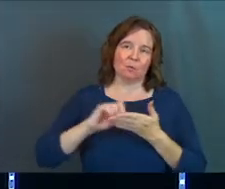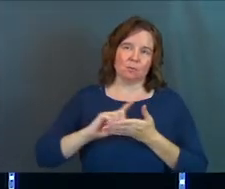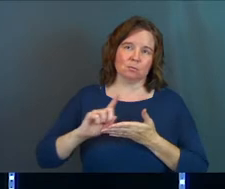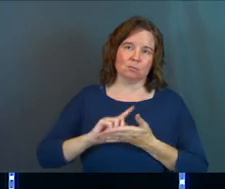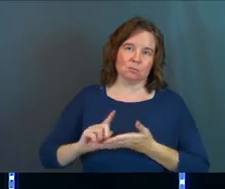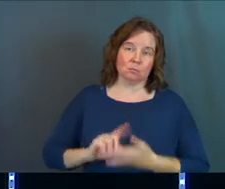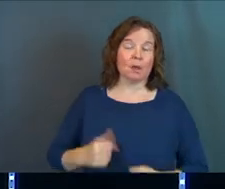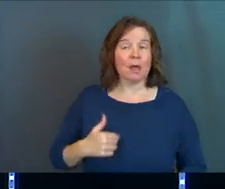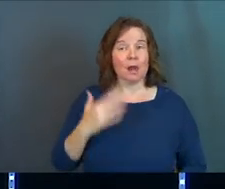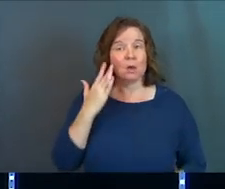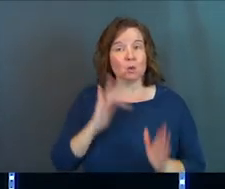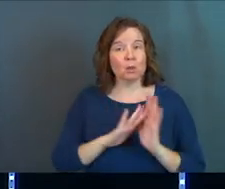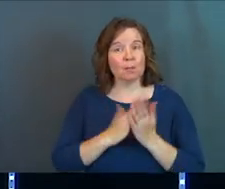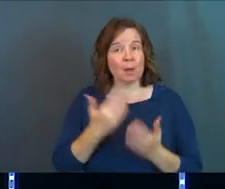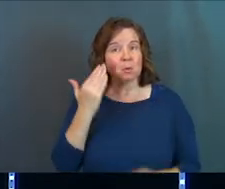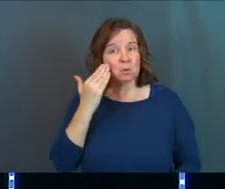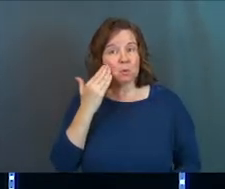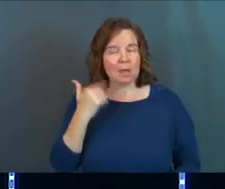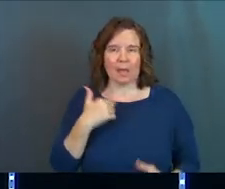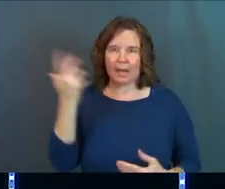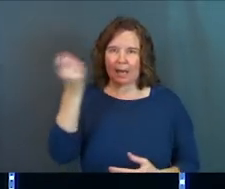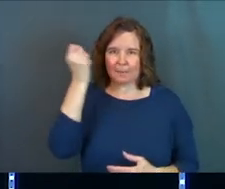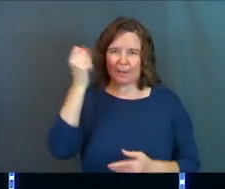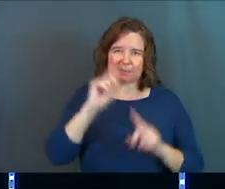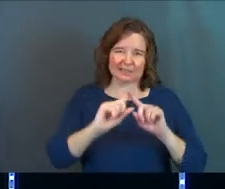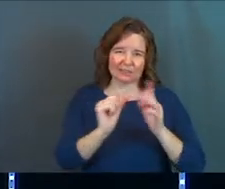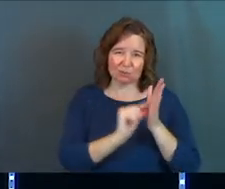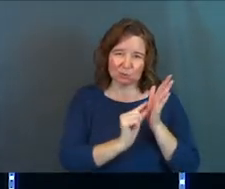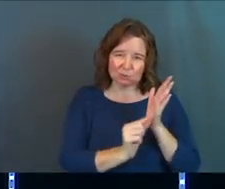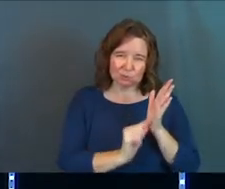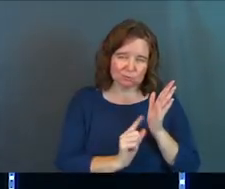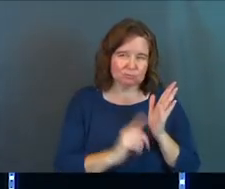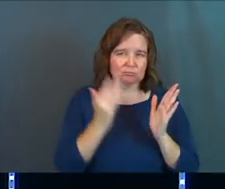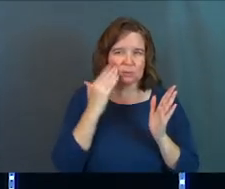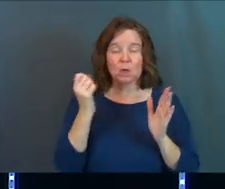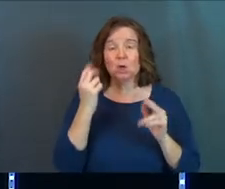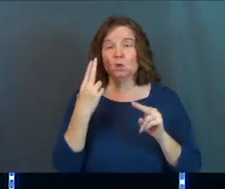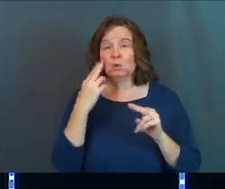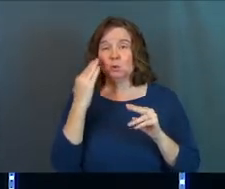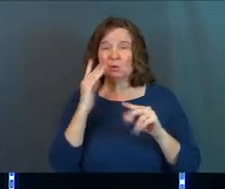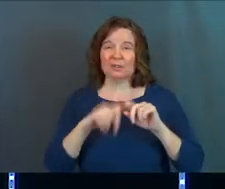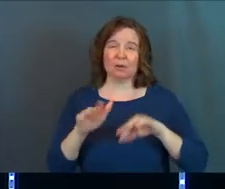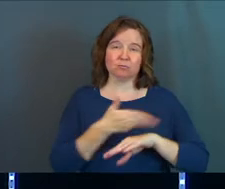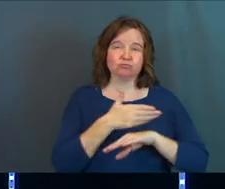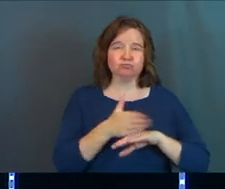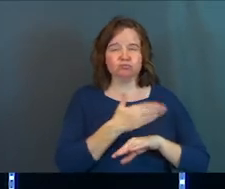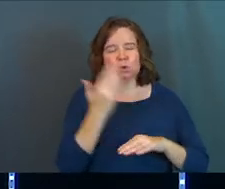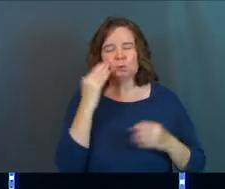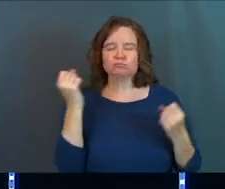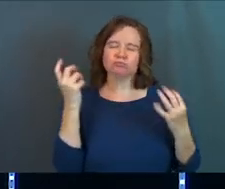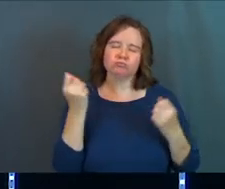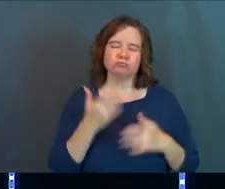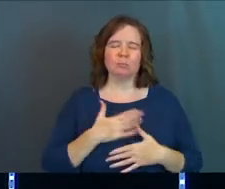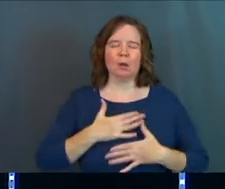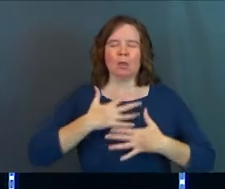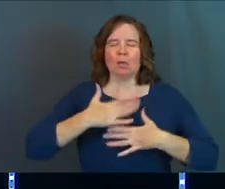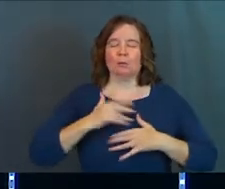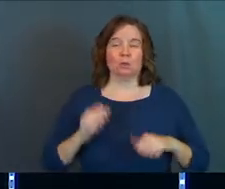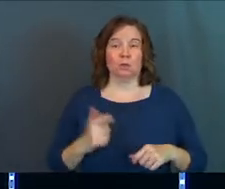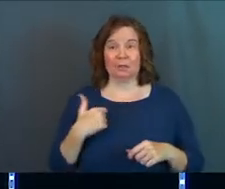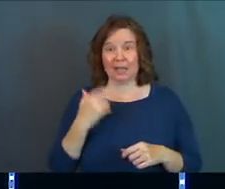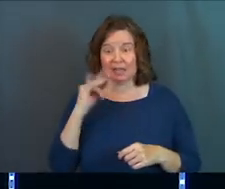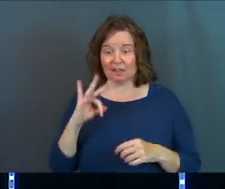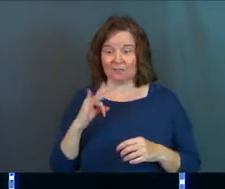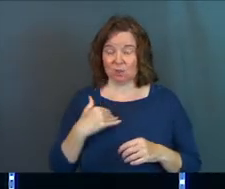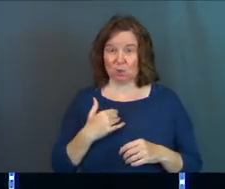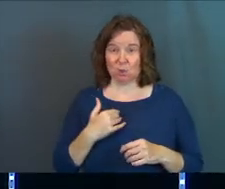and I knew the Bible, and I had memorized a bunch of scripture, knew all the hymns by heart, and if you ever, God help you, came against